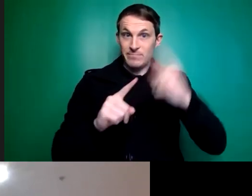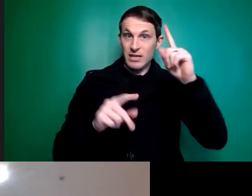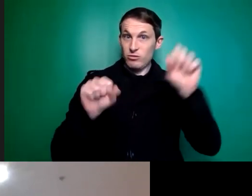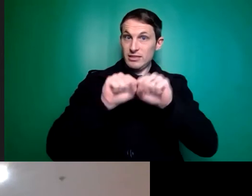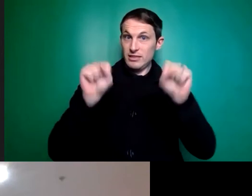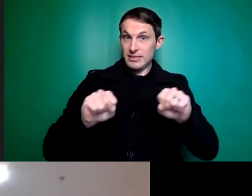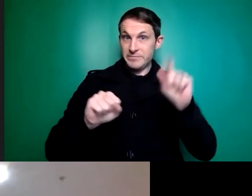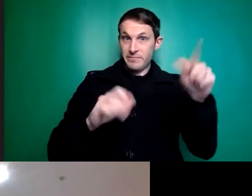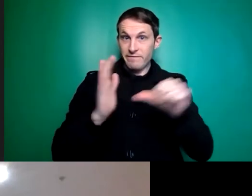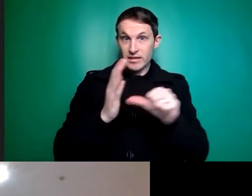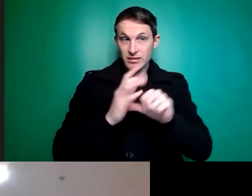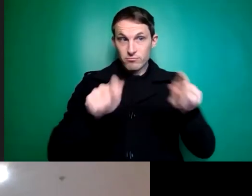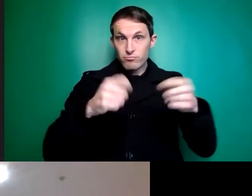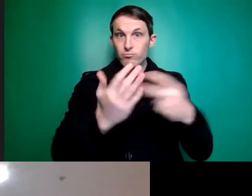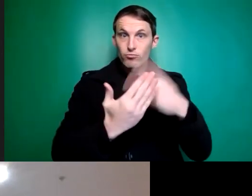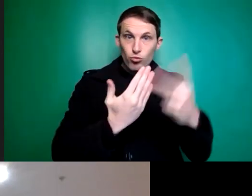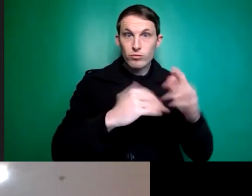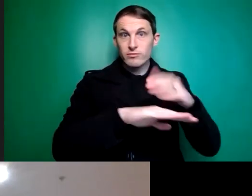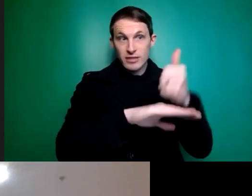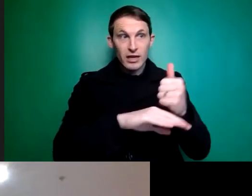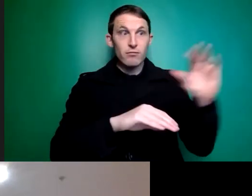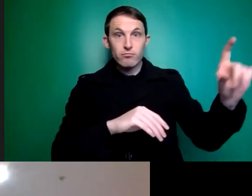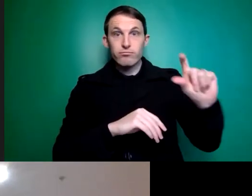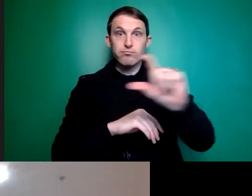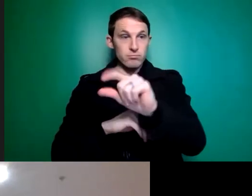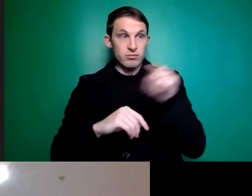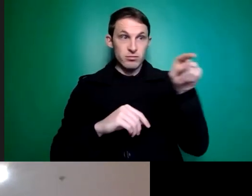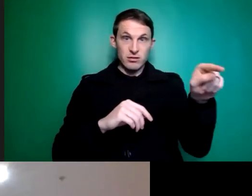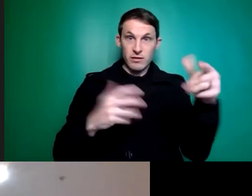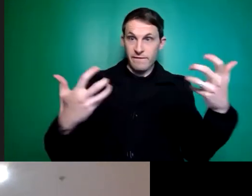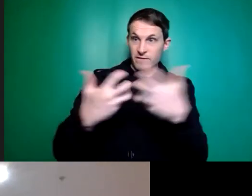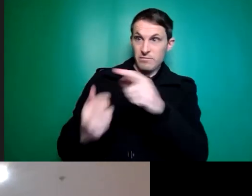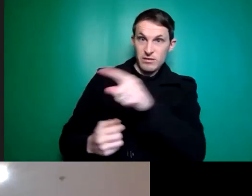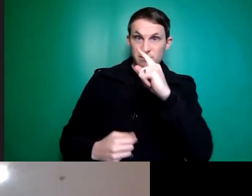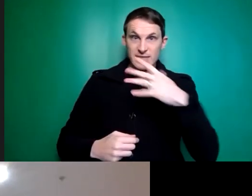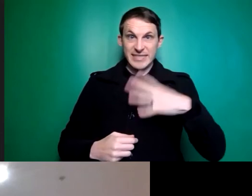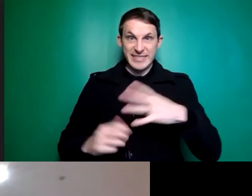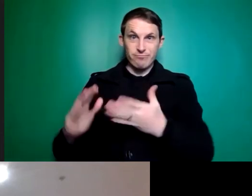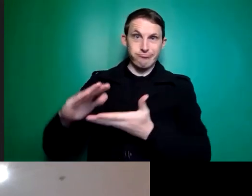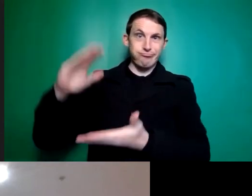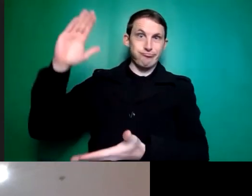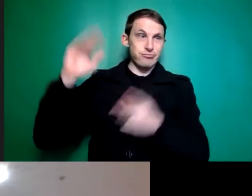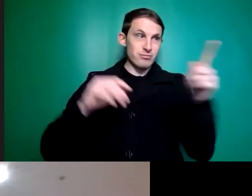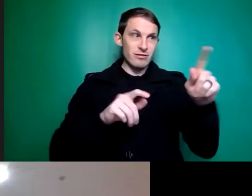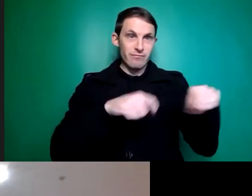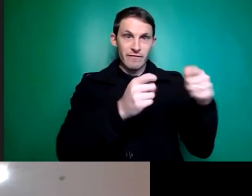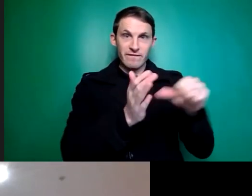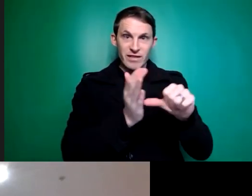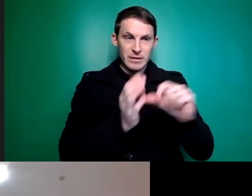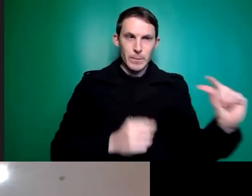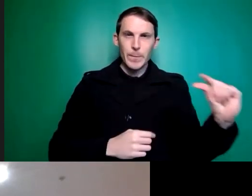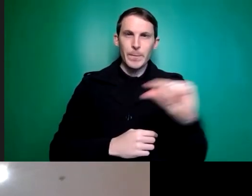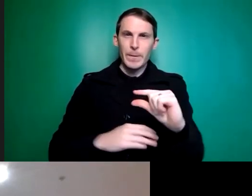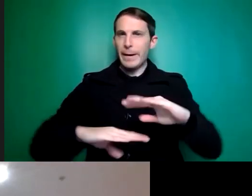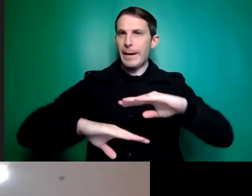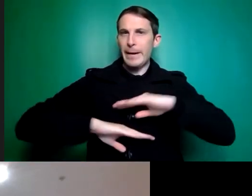streams that are currently out there, they're underfunded and they're not able to meet people's needs. That's why we've got these long waiting lists and that's why people are having to pay so